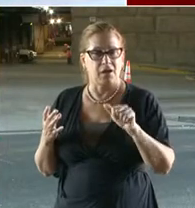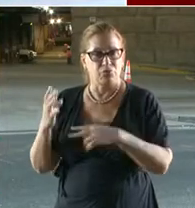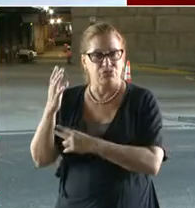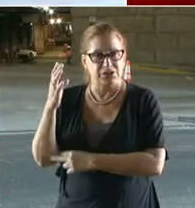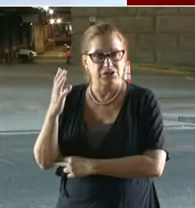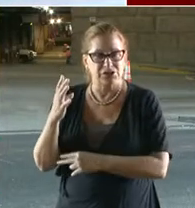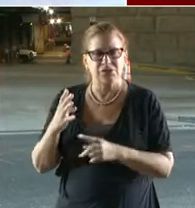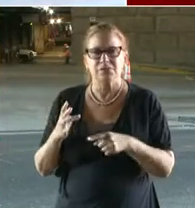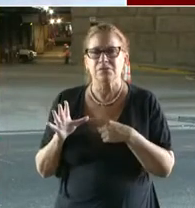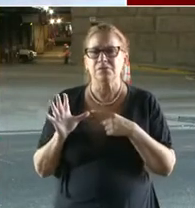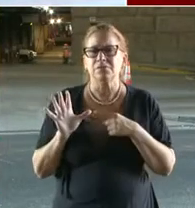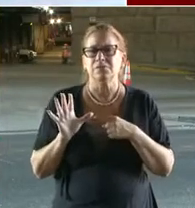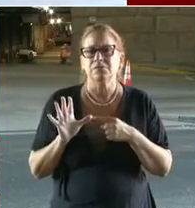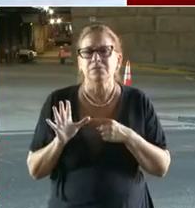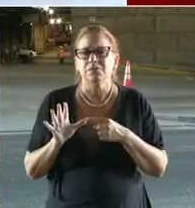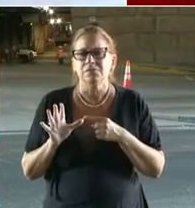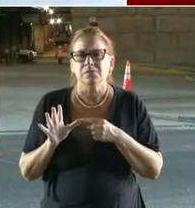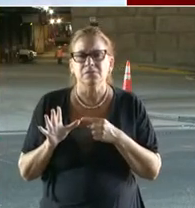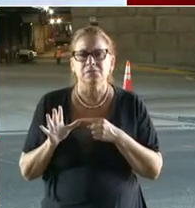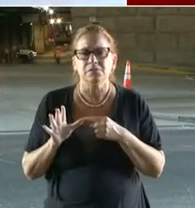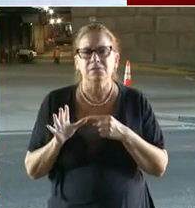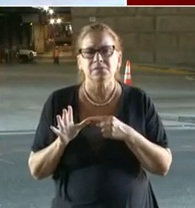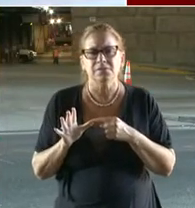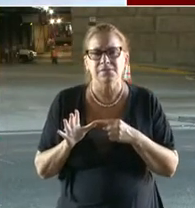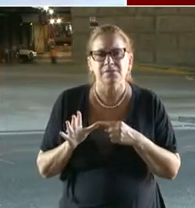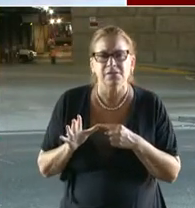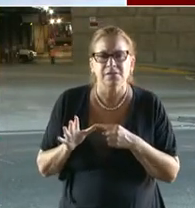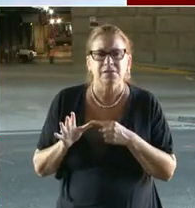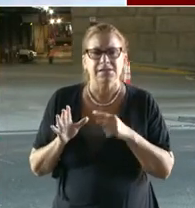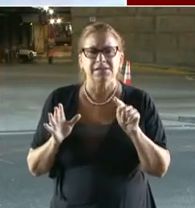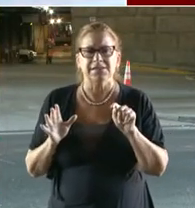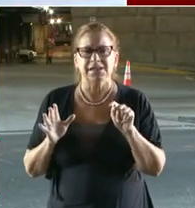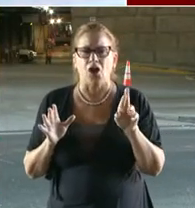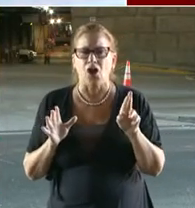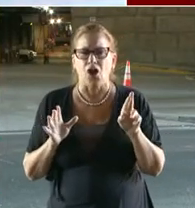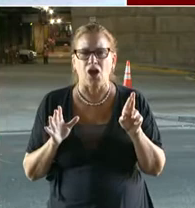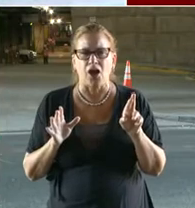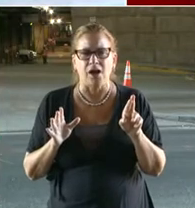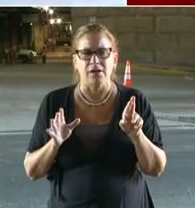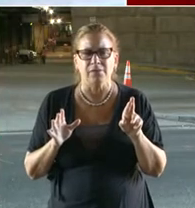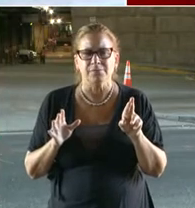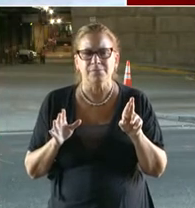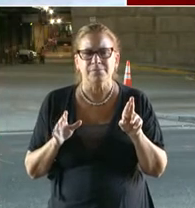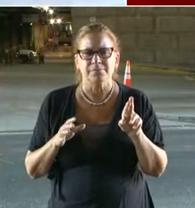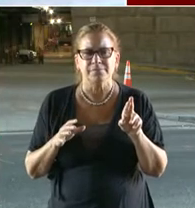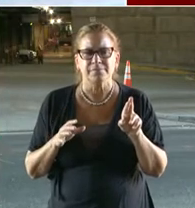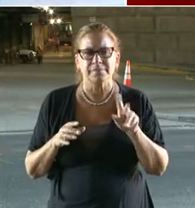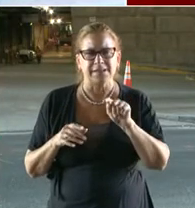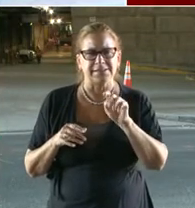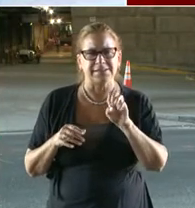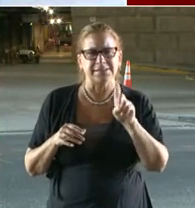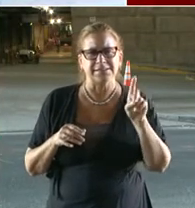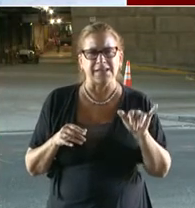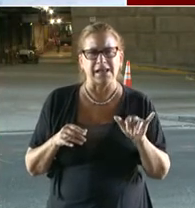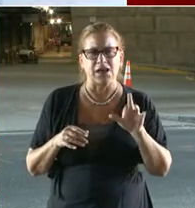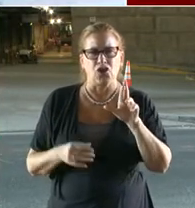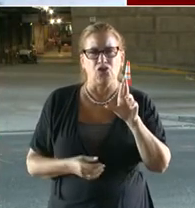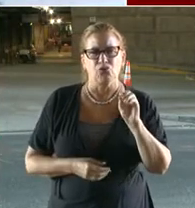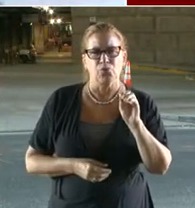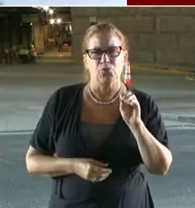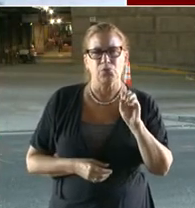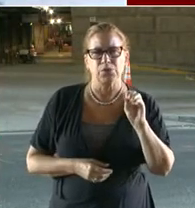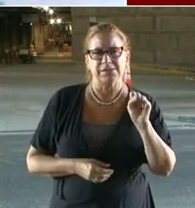that. What did you say? The TR Bridge, the Teddy Roosevelt Bridge. Teddy Roosevelt Bridge, that's the one over the Potomac? Correct.